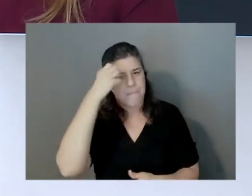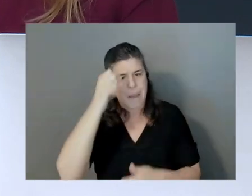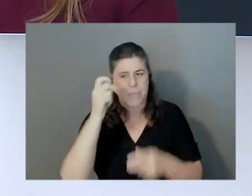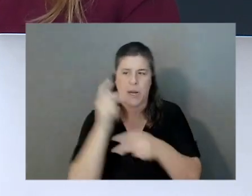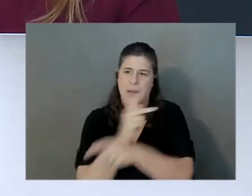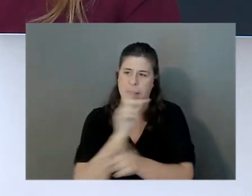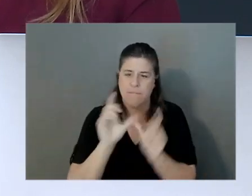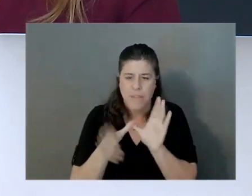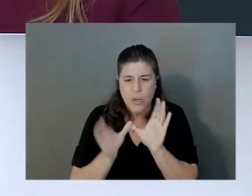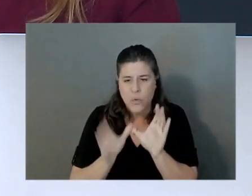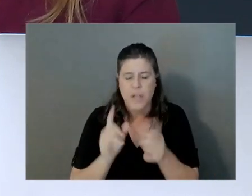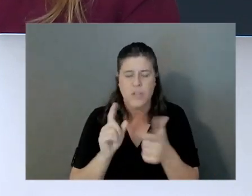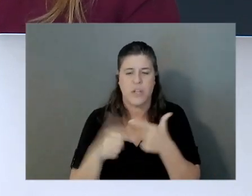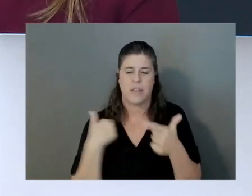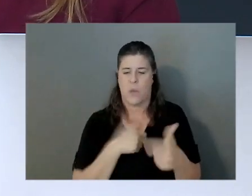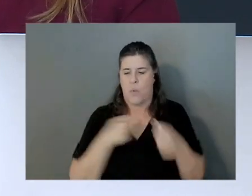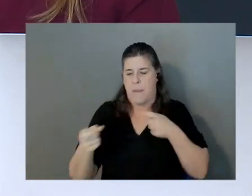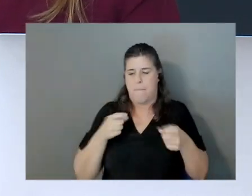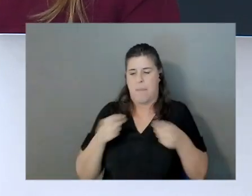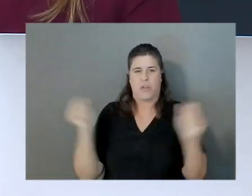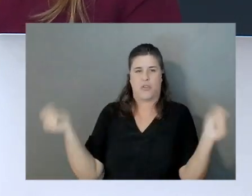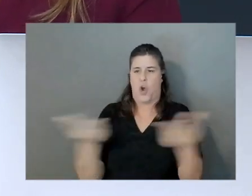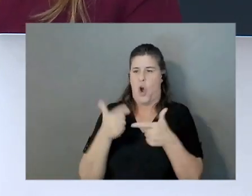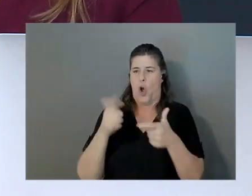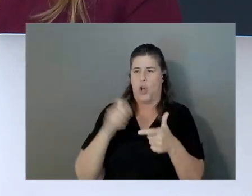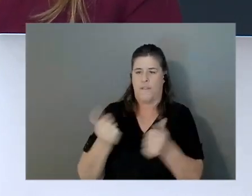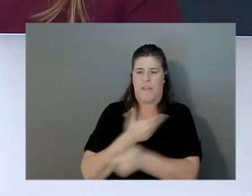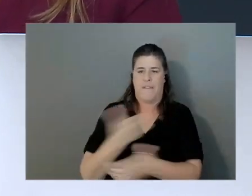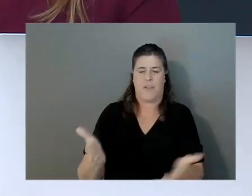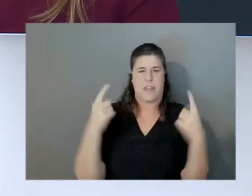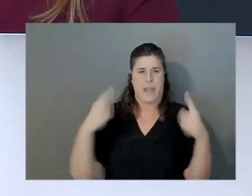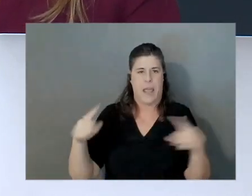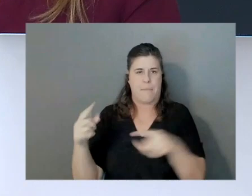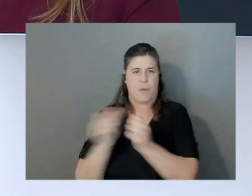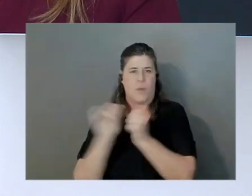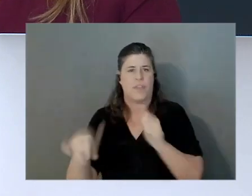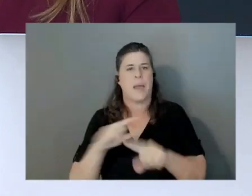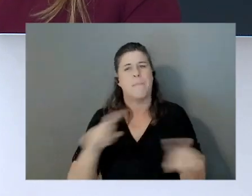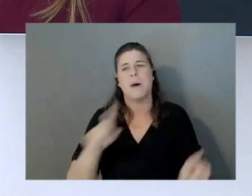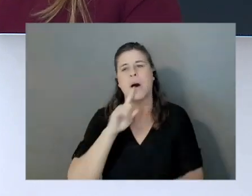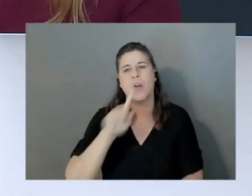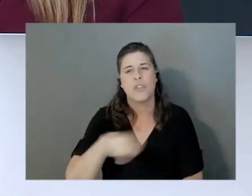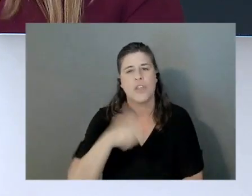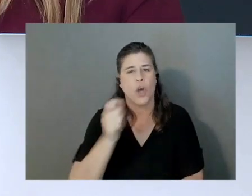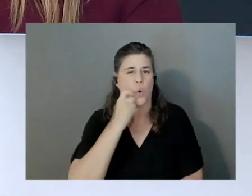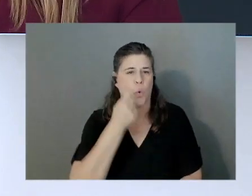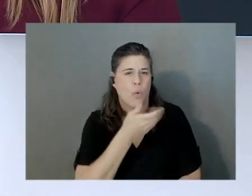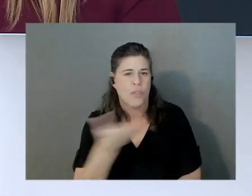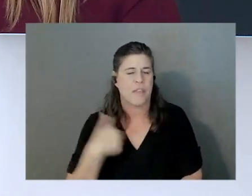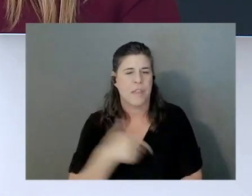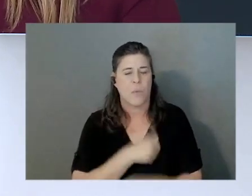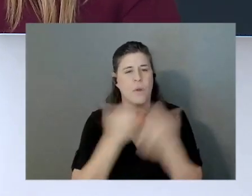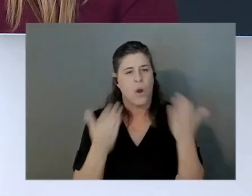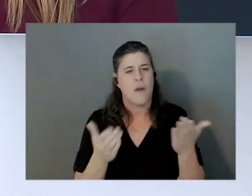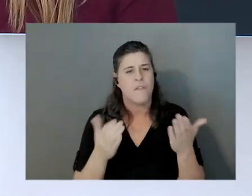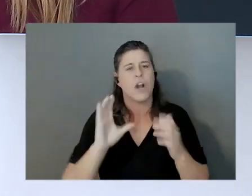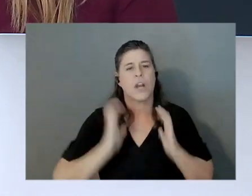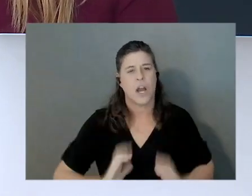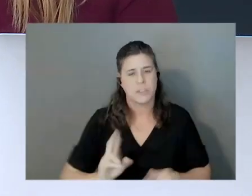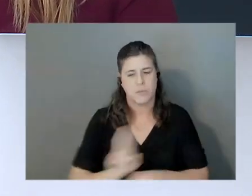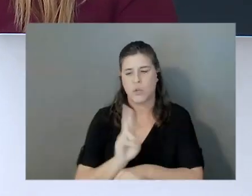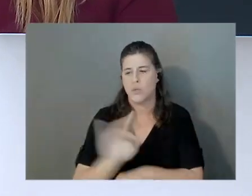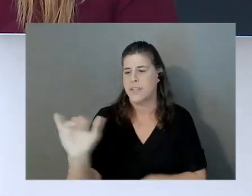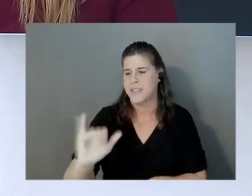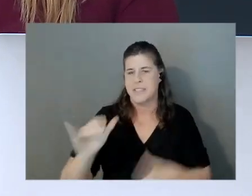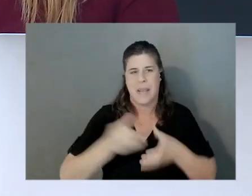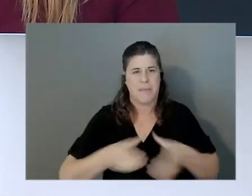we'll basically manage all of the underlying resources. The other really cool feature that we are offering is that customers can use the same container and they can